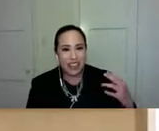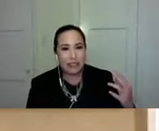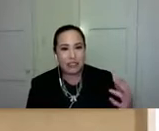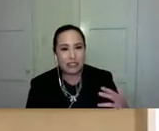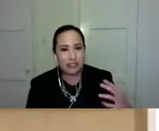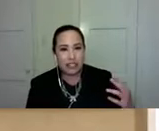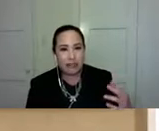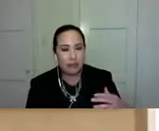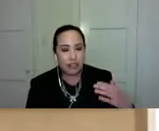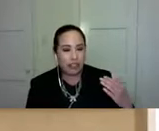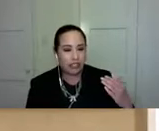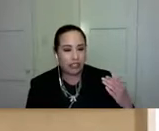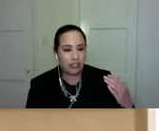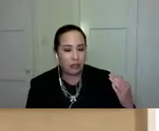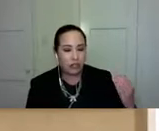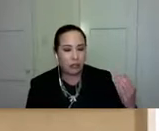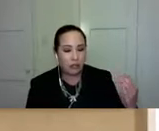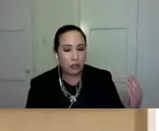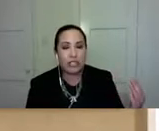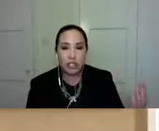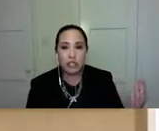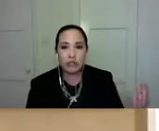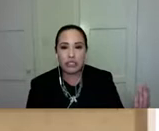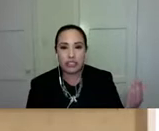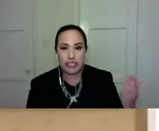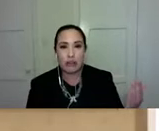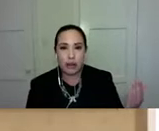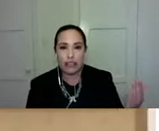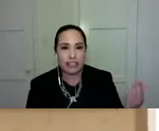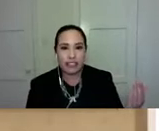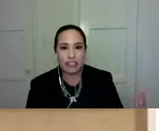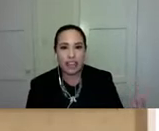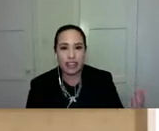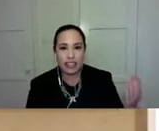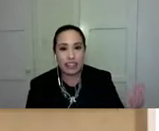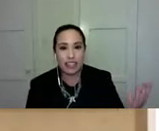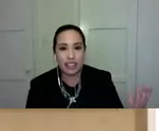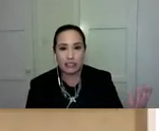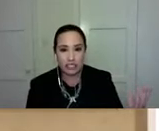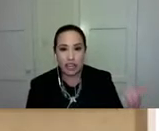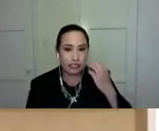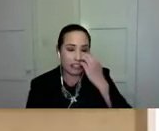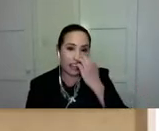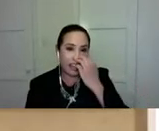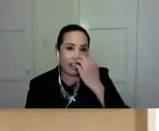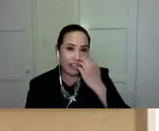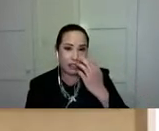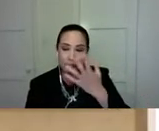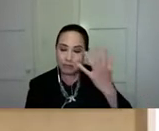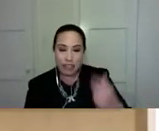images of them uh were being used to sell products and in the case of photography